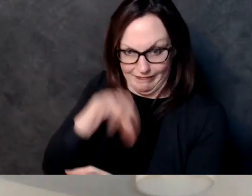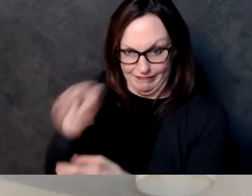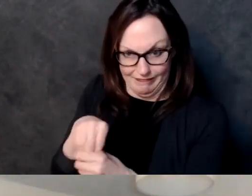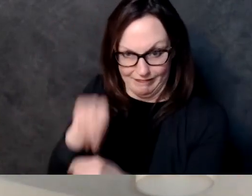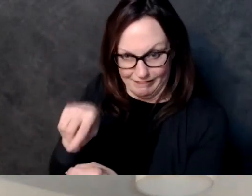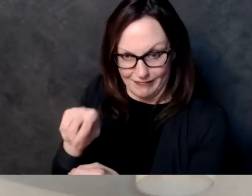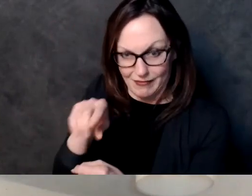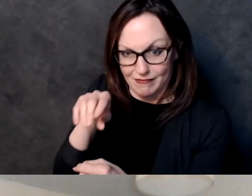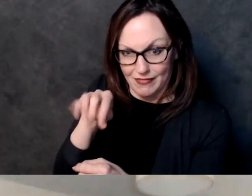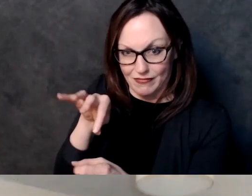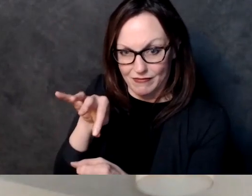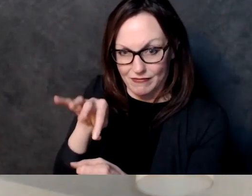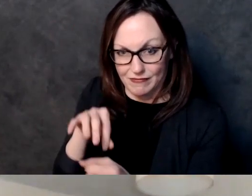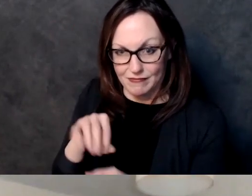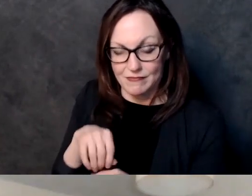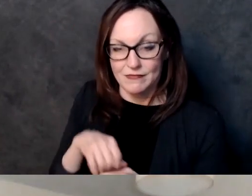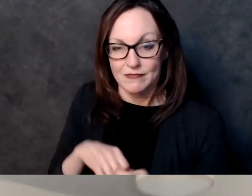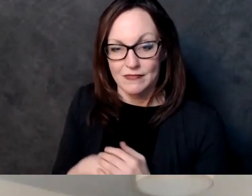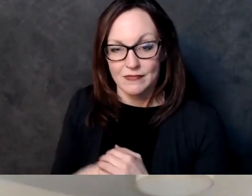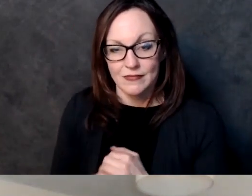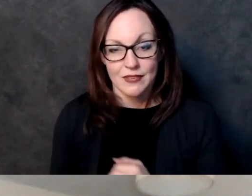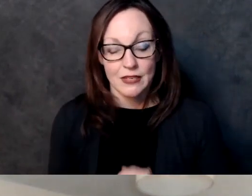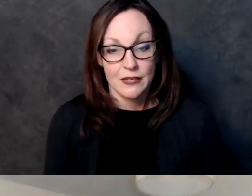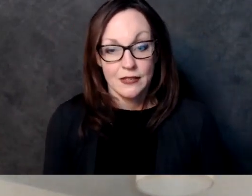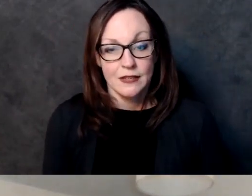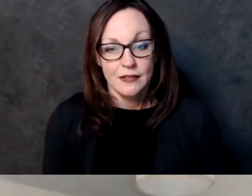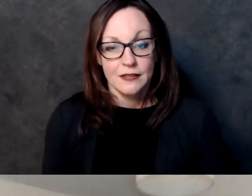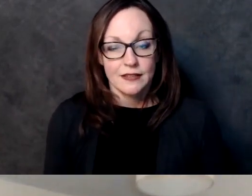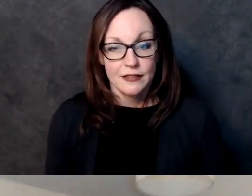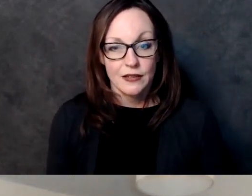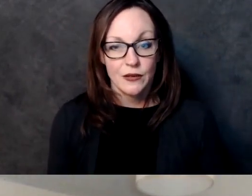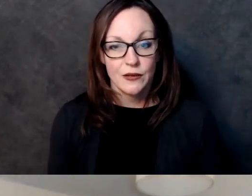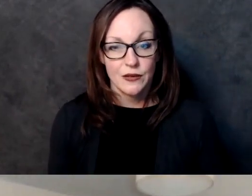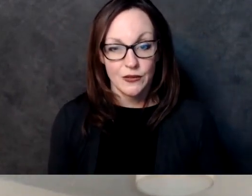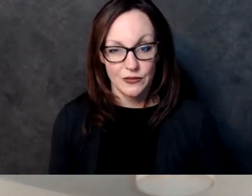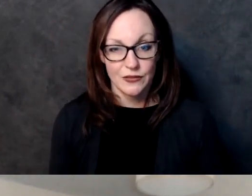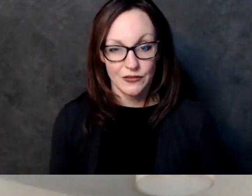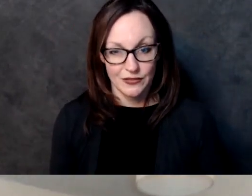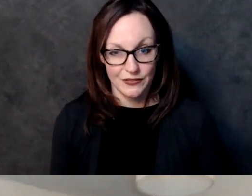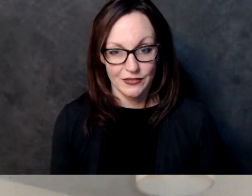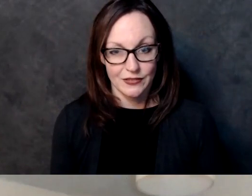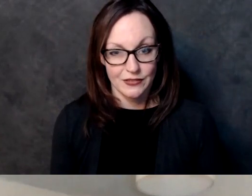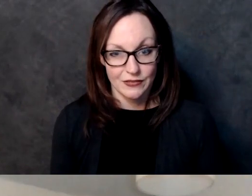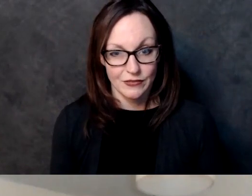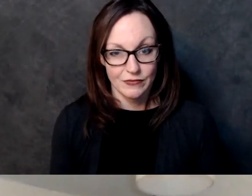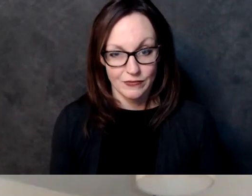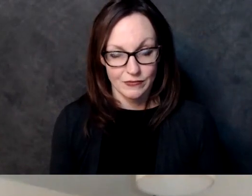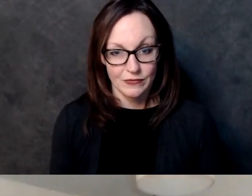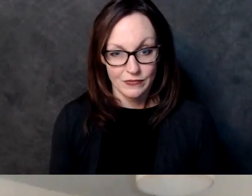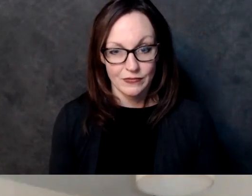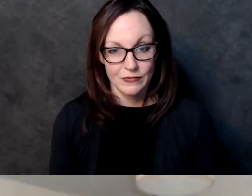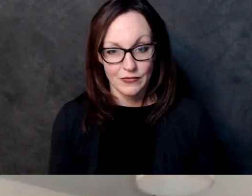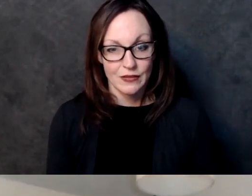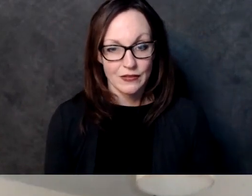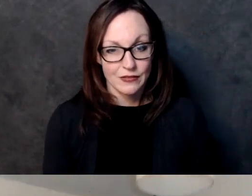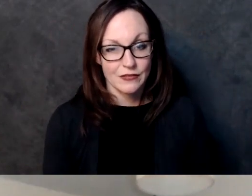branch vote uh in favor of having non-partisan redistricting um and so this is something where everybody wants this they